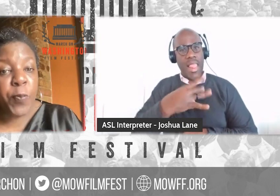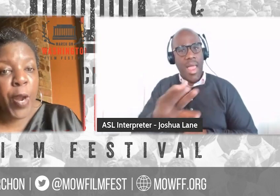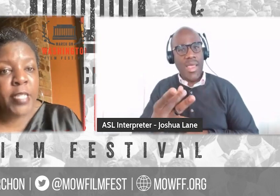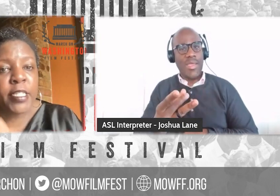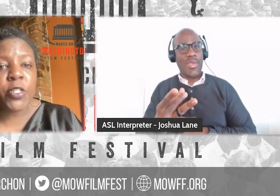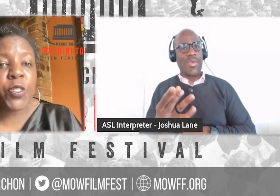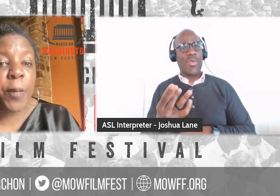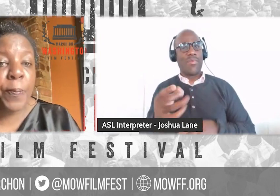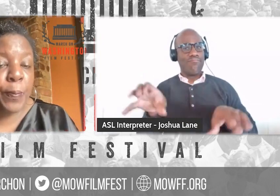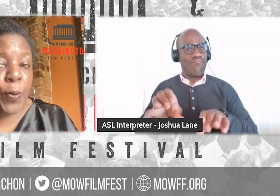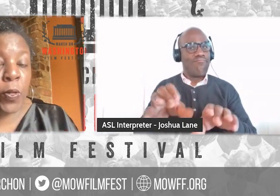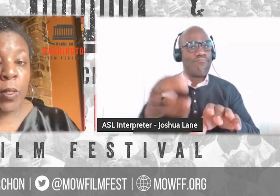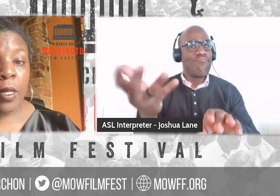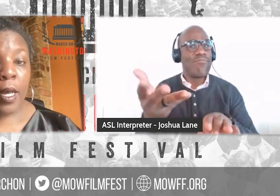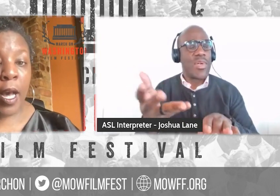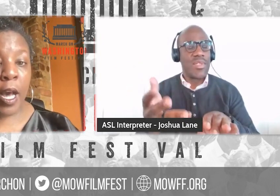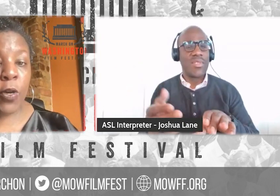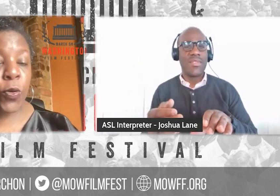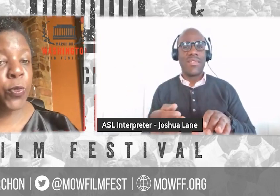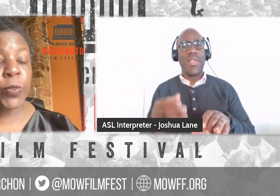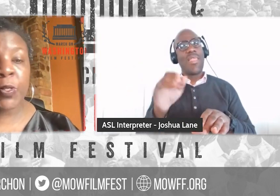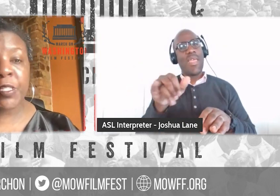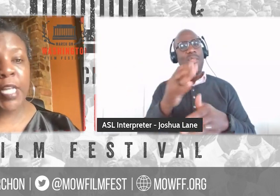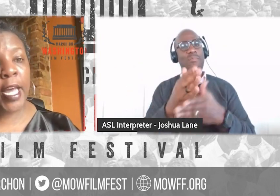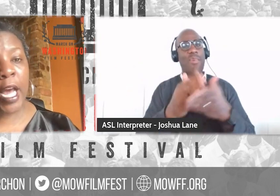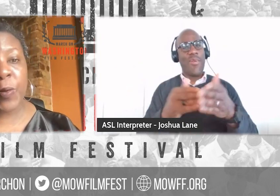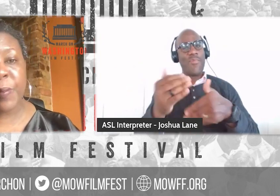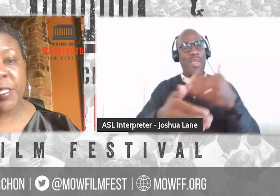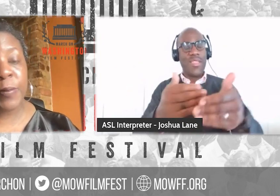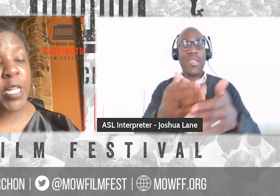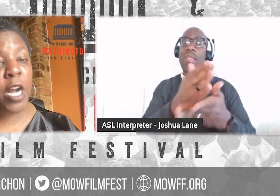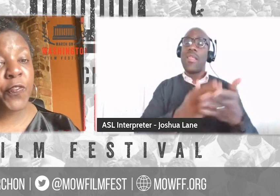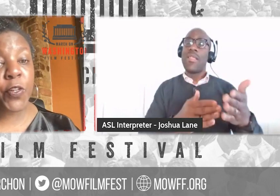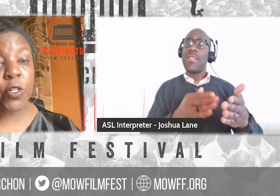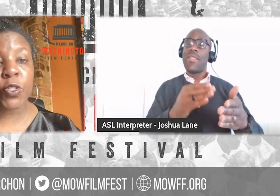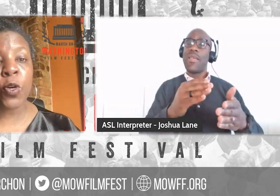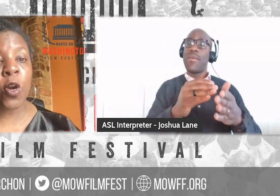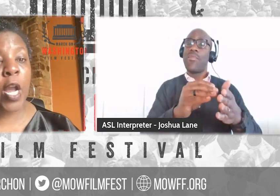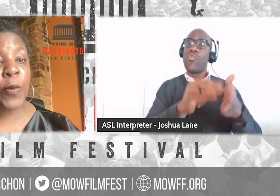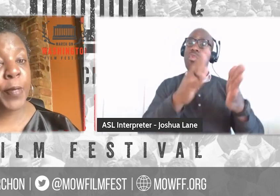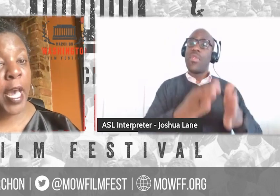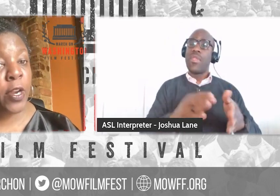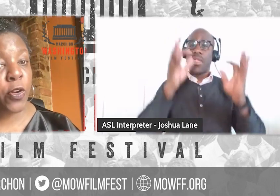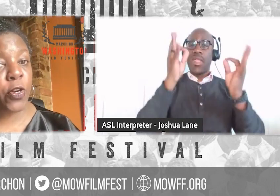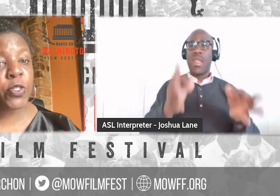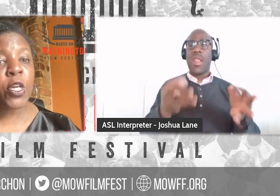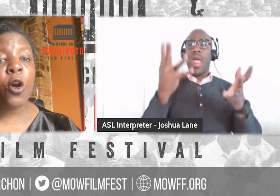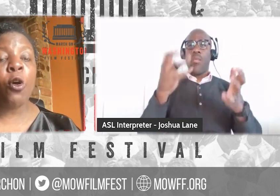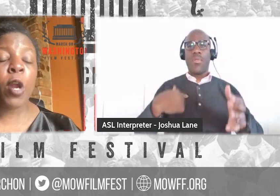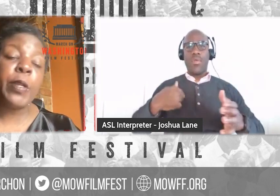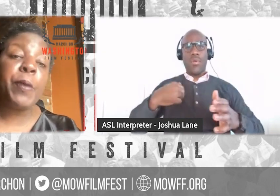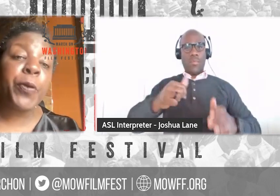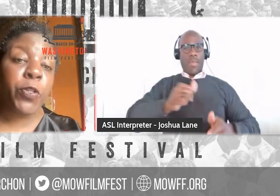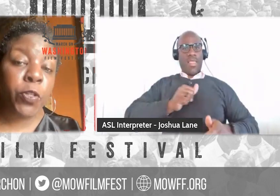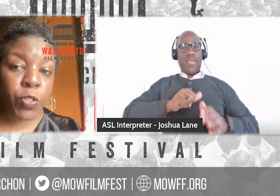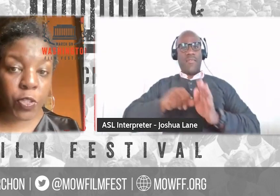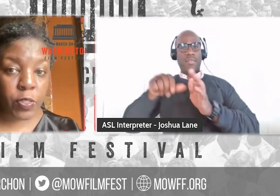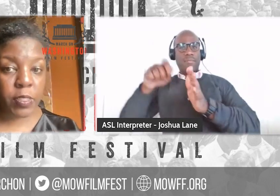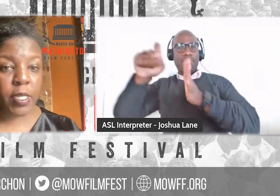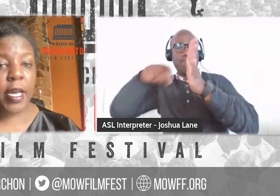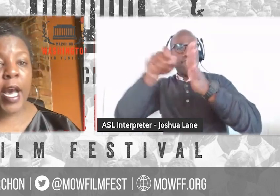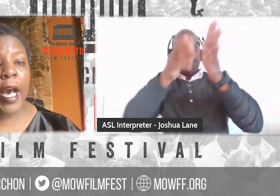which aspect of the process. There's some people, uh, who, you know, decide I want to be cinematographers or I want to be editors or I want to be